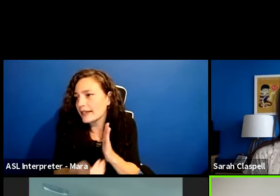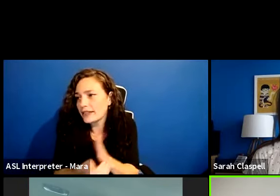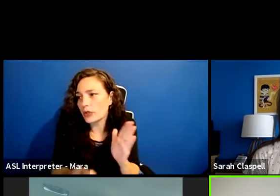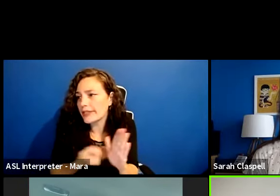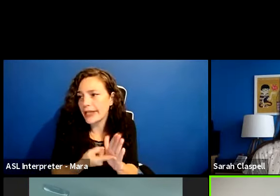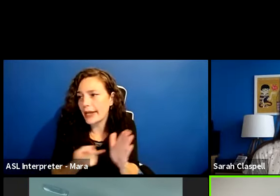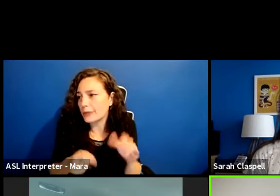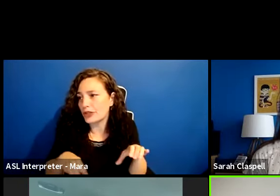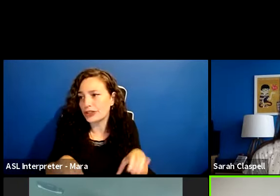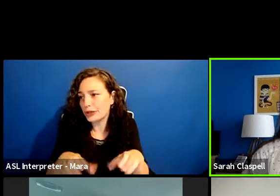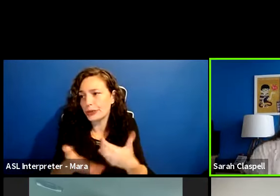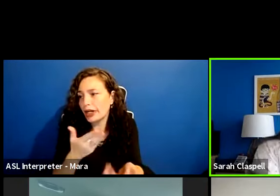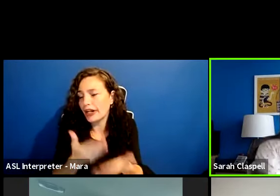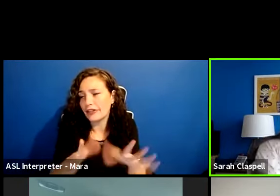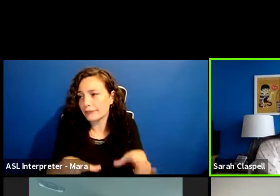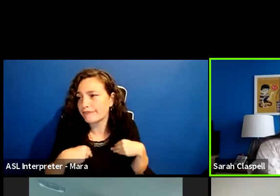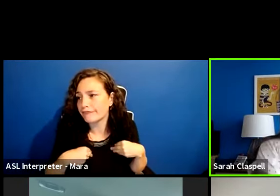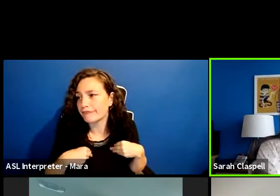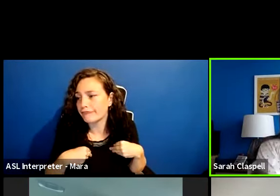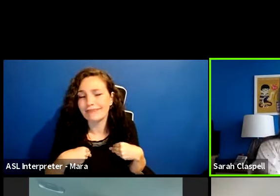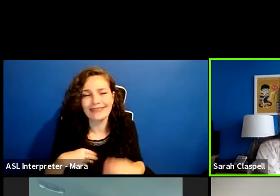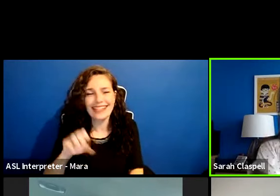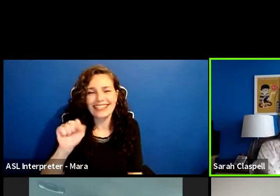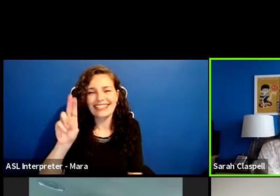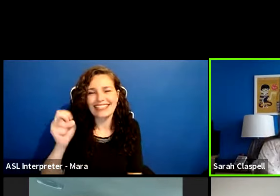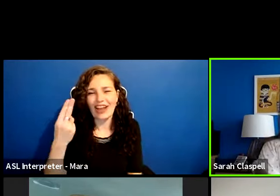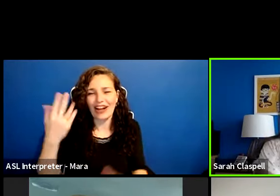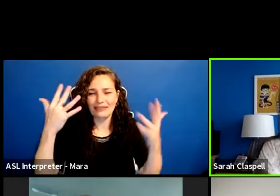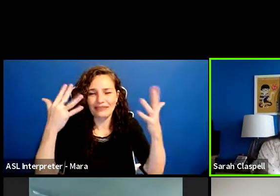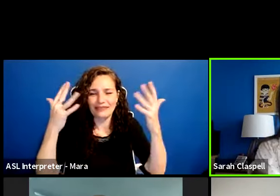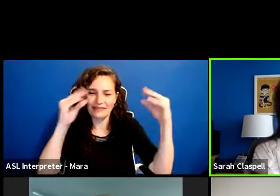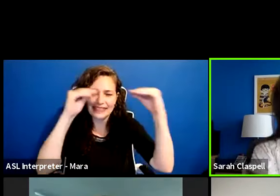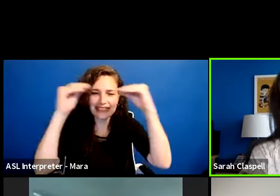do what you gotta do. All right. Give it up for our teachers.